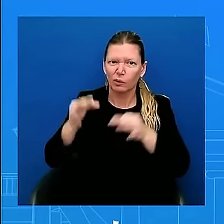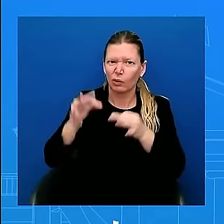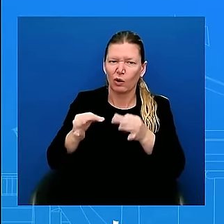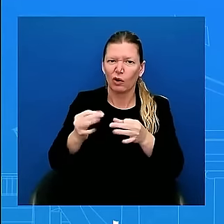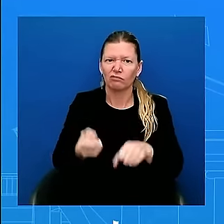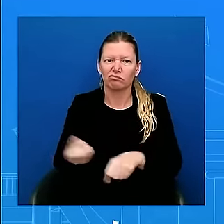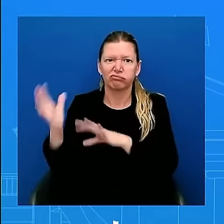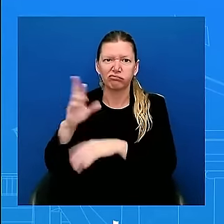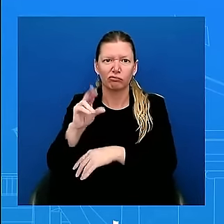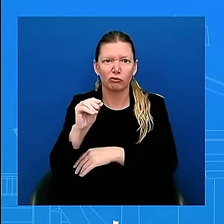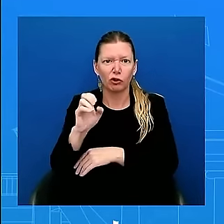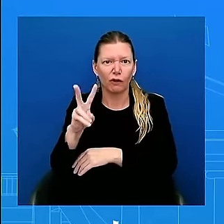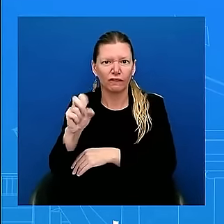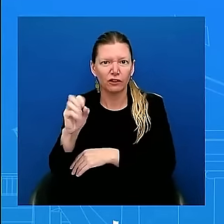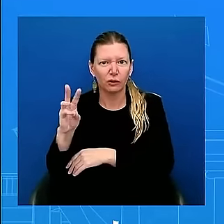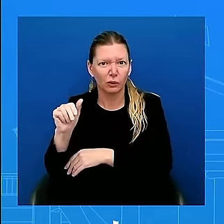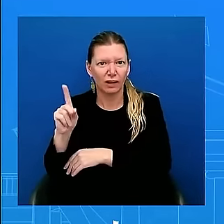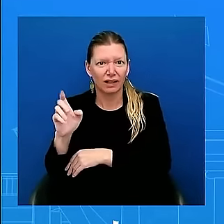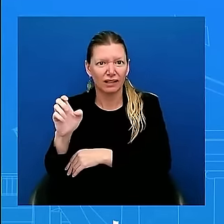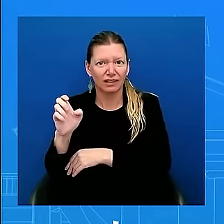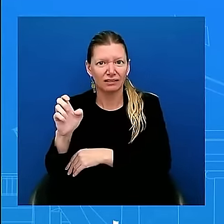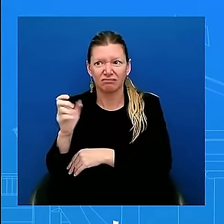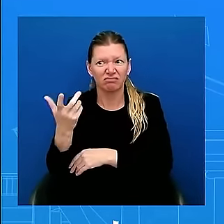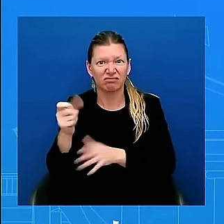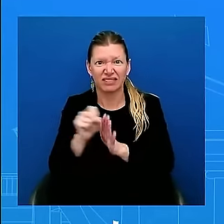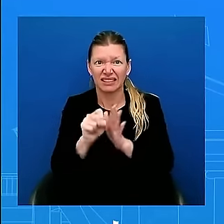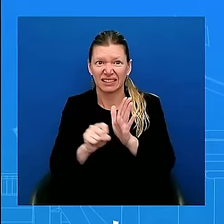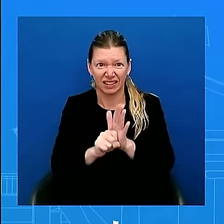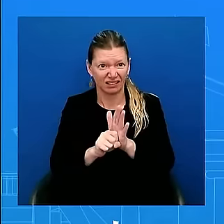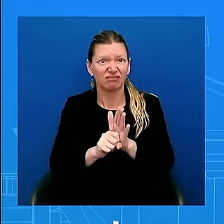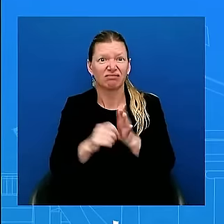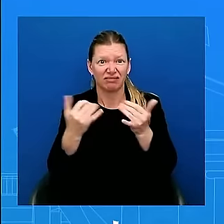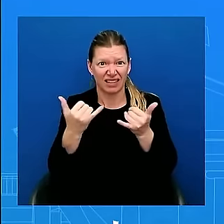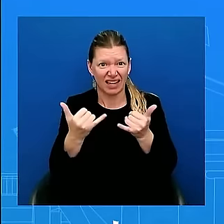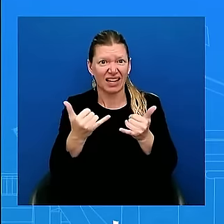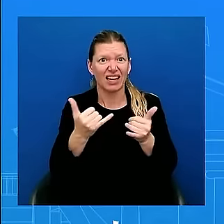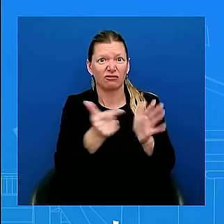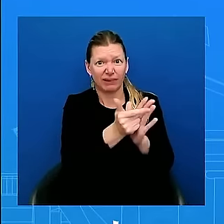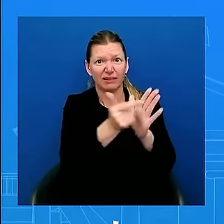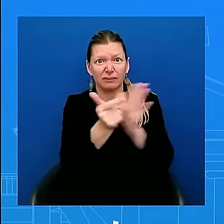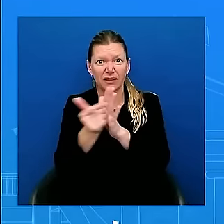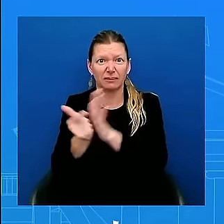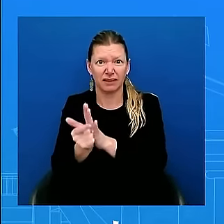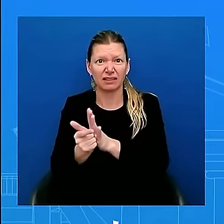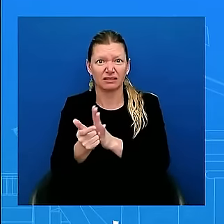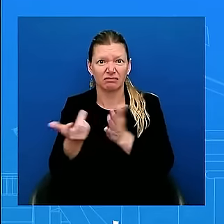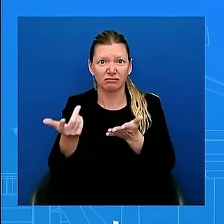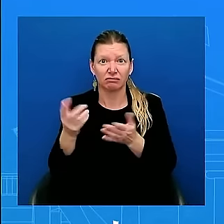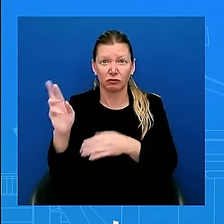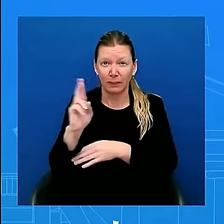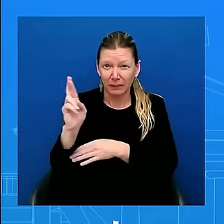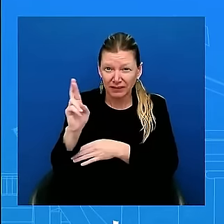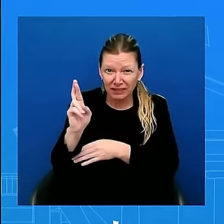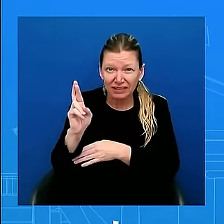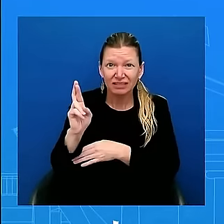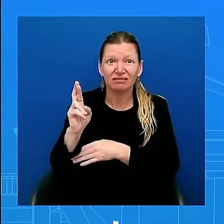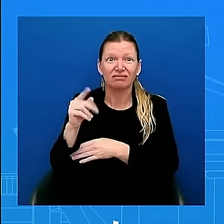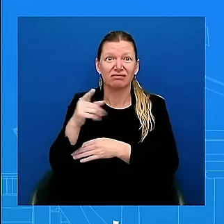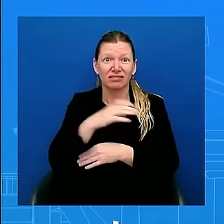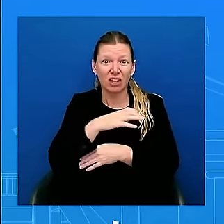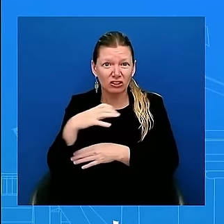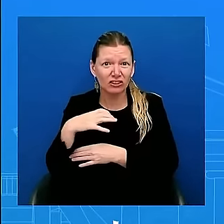proposed four, four national abortion bans while refusing to protect nationwide access to IVF and